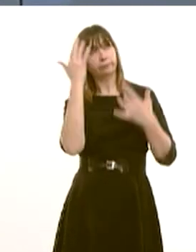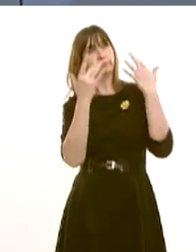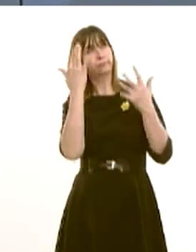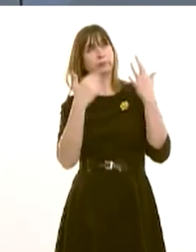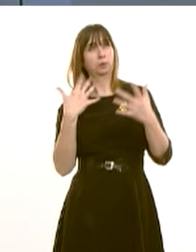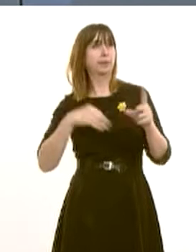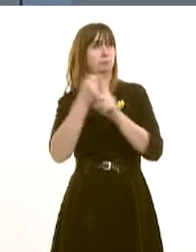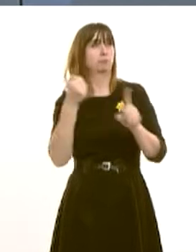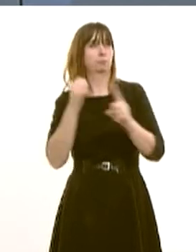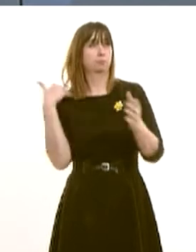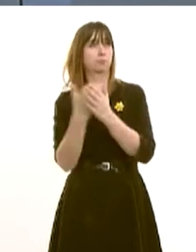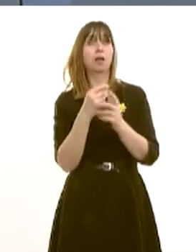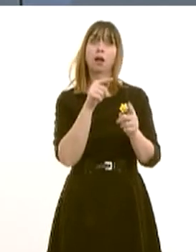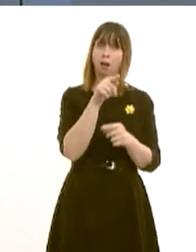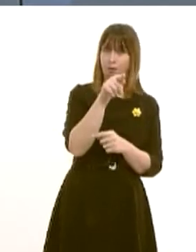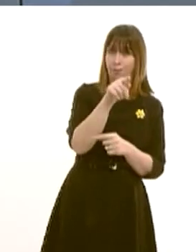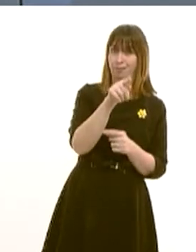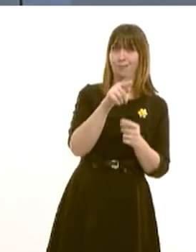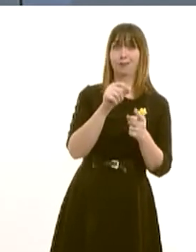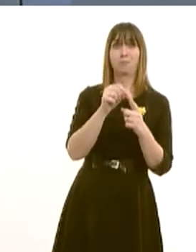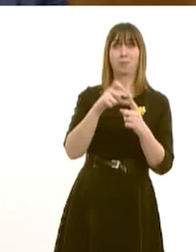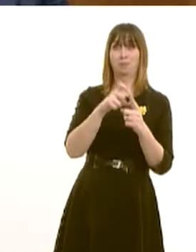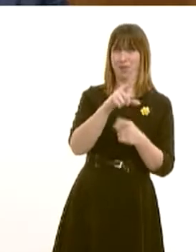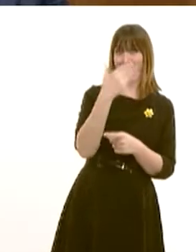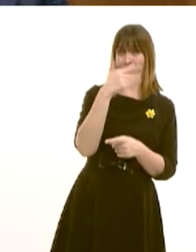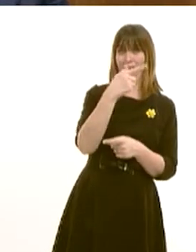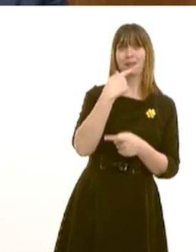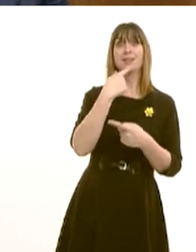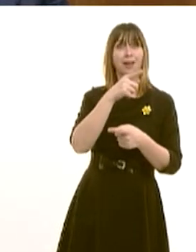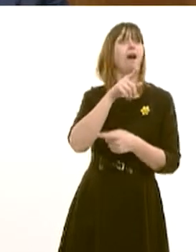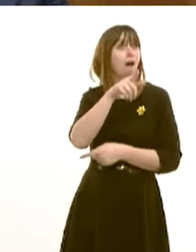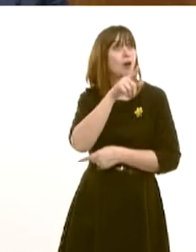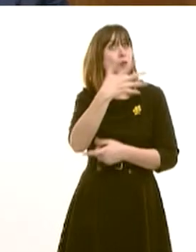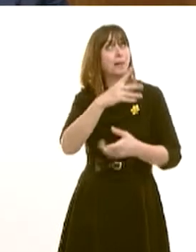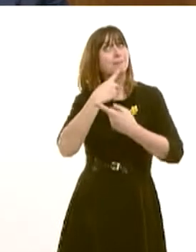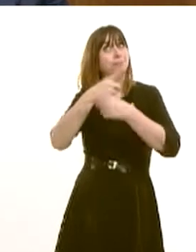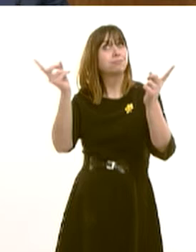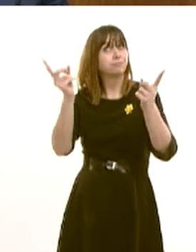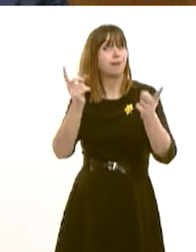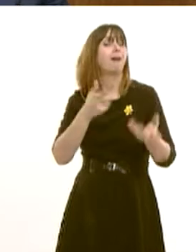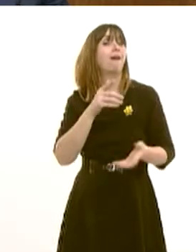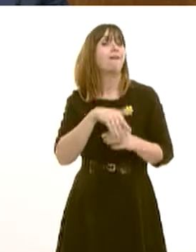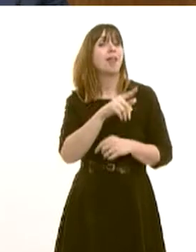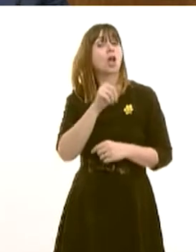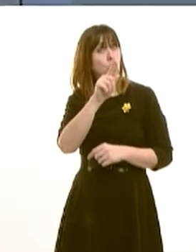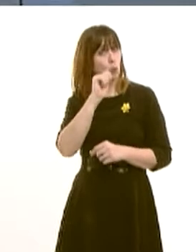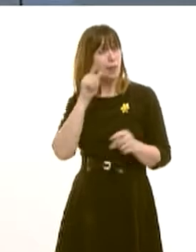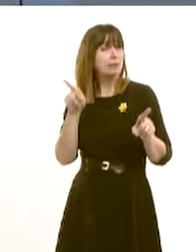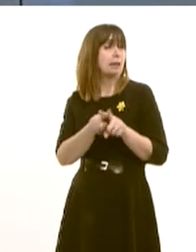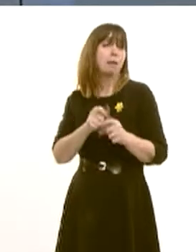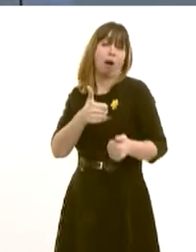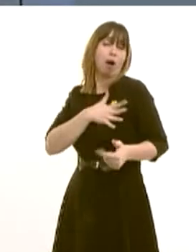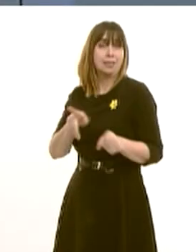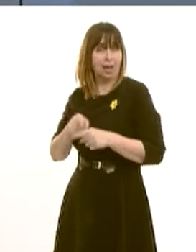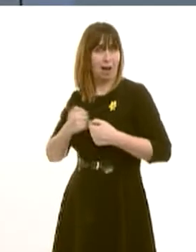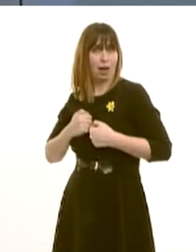Your member for Pontypriddh touched on your policy that you announced at your conference. Can you explain, will it be as generous as the Welsh Conservative policy or is